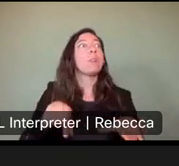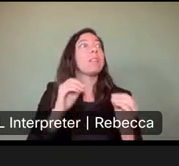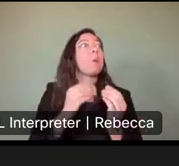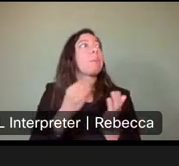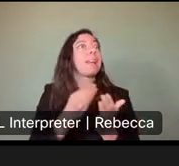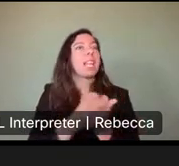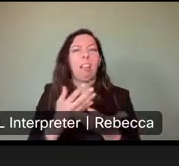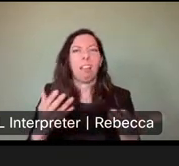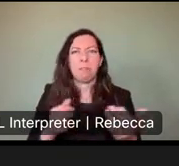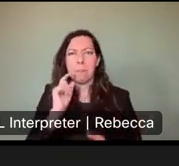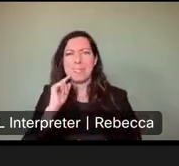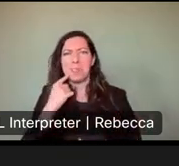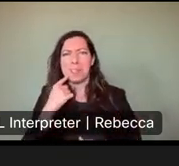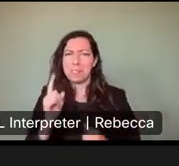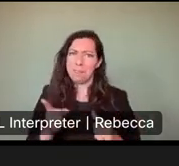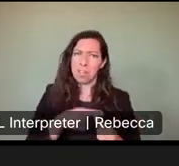very seriously if we did that.